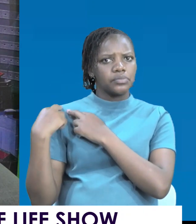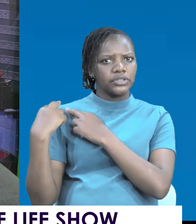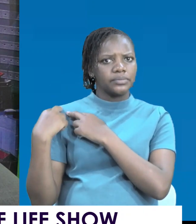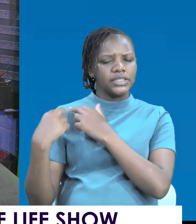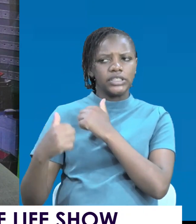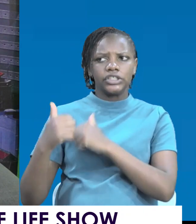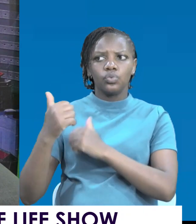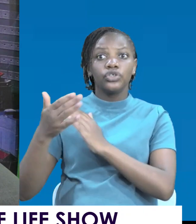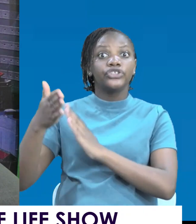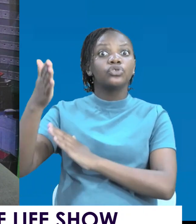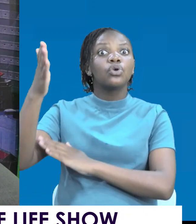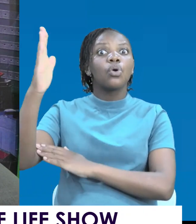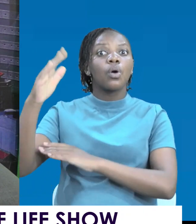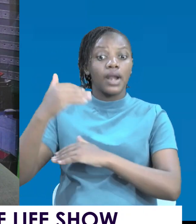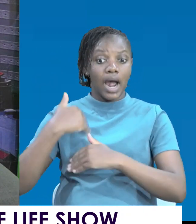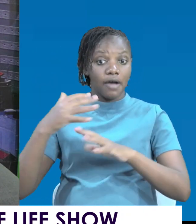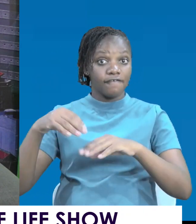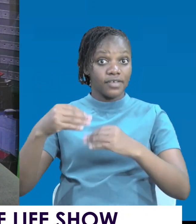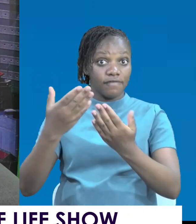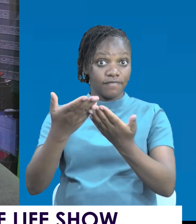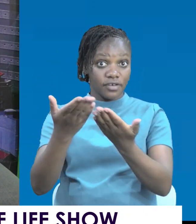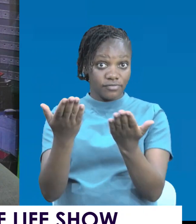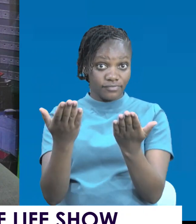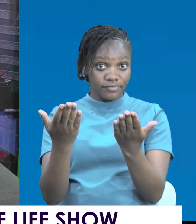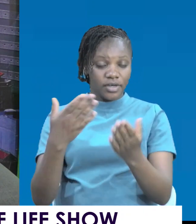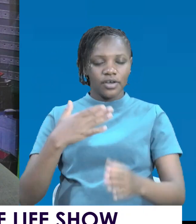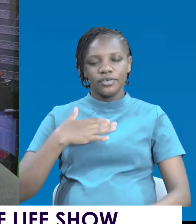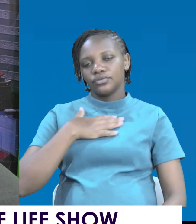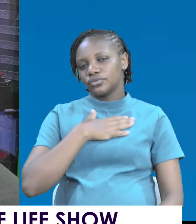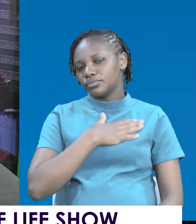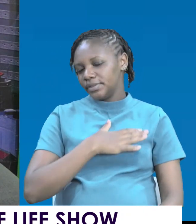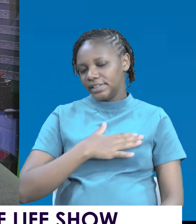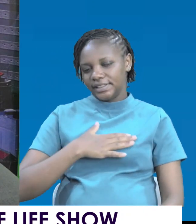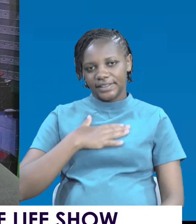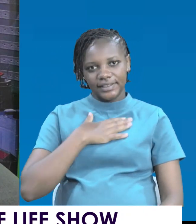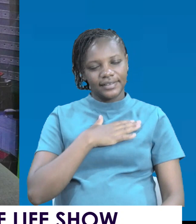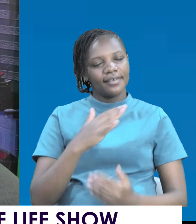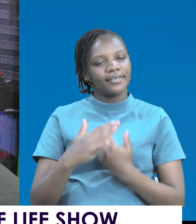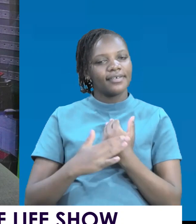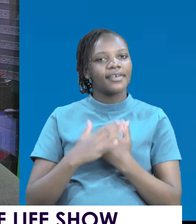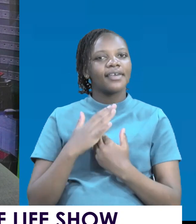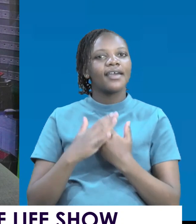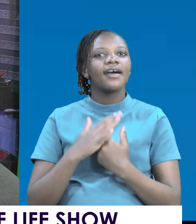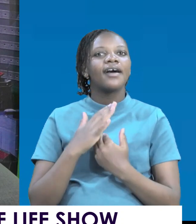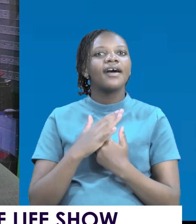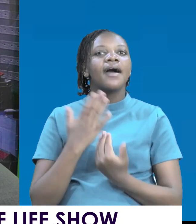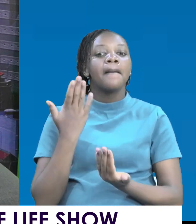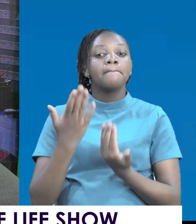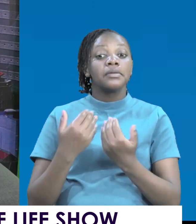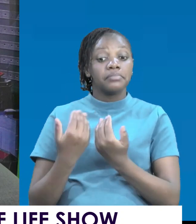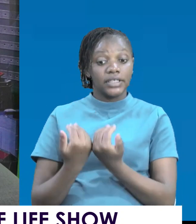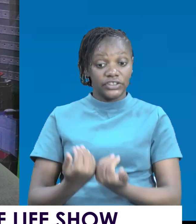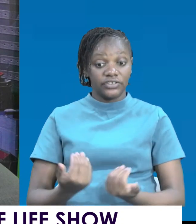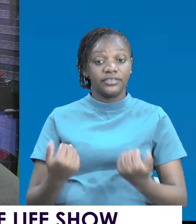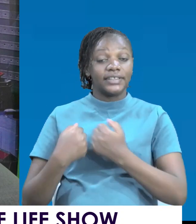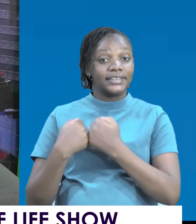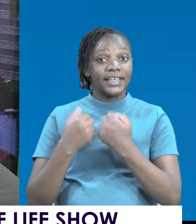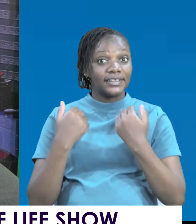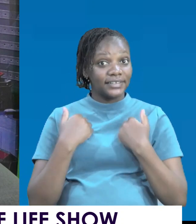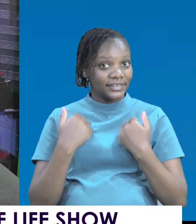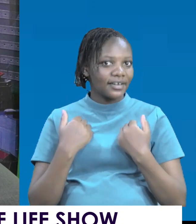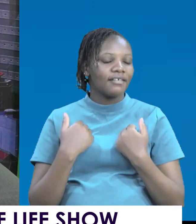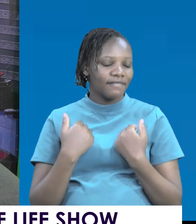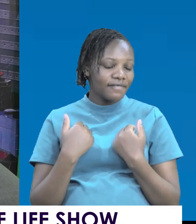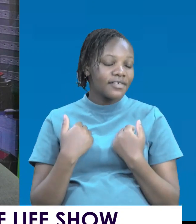divinity has placed in your hands. So empathize. There is a challenge that they are facing. The challenges of this